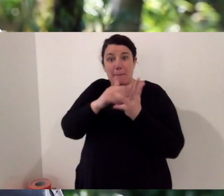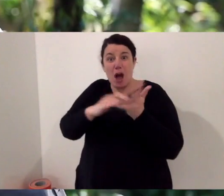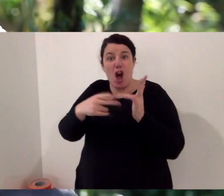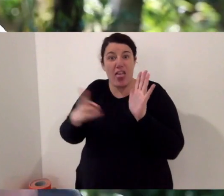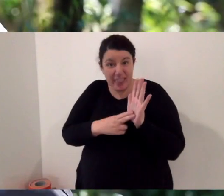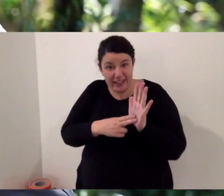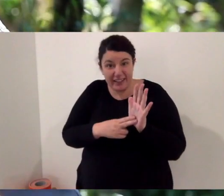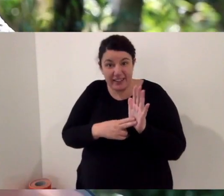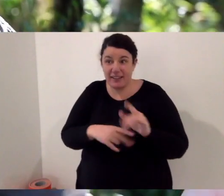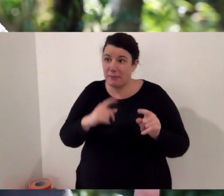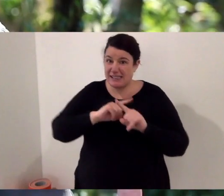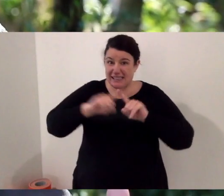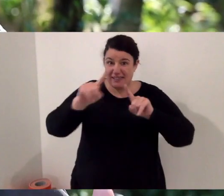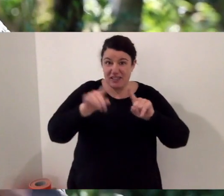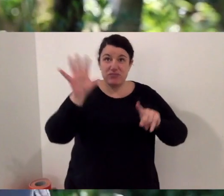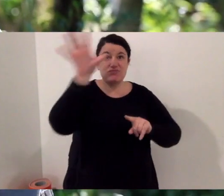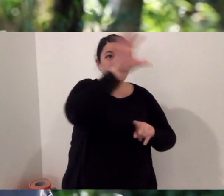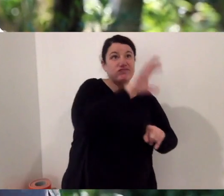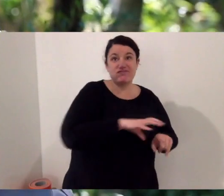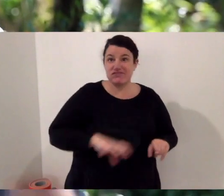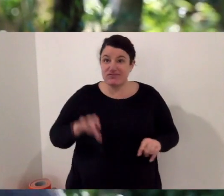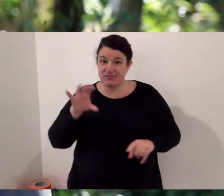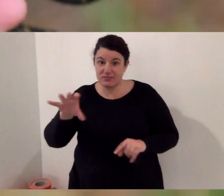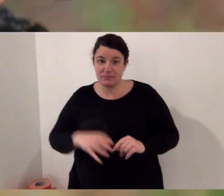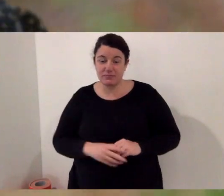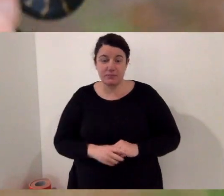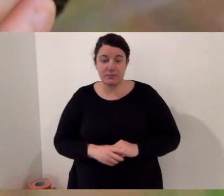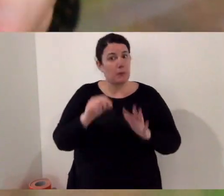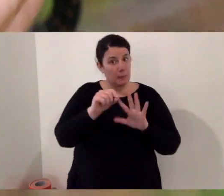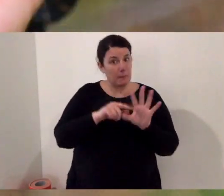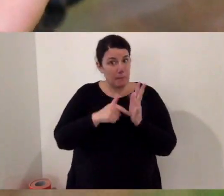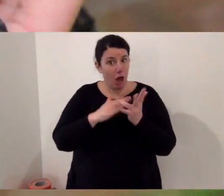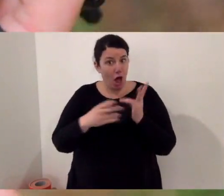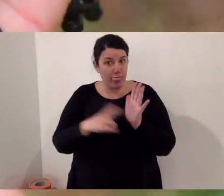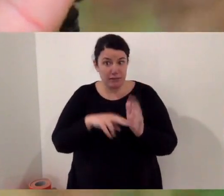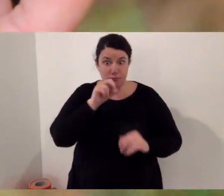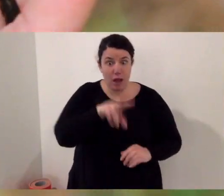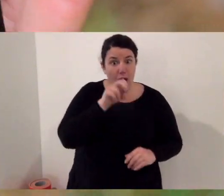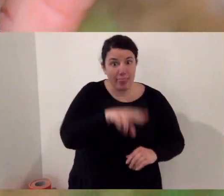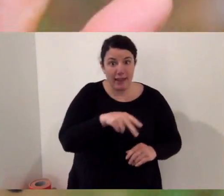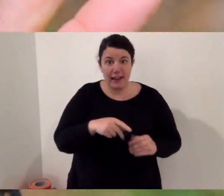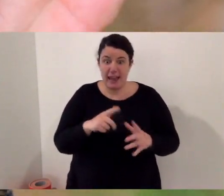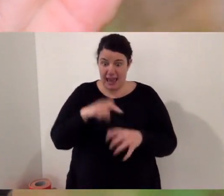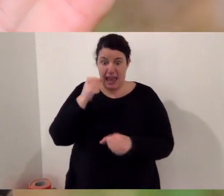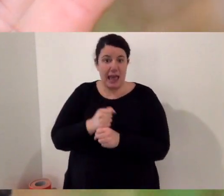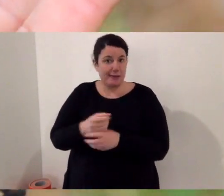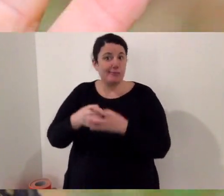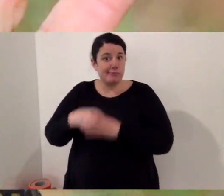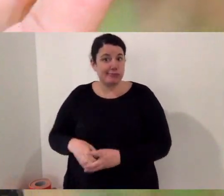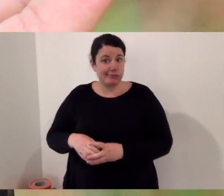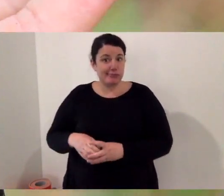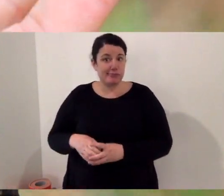pythons. We have a whole range of species that fit into a whole range of different environments. Our pythons lay eggs.